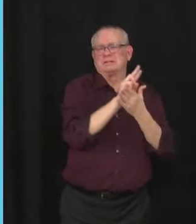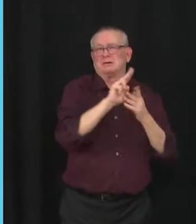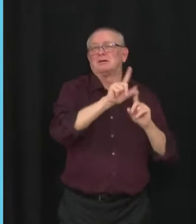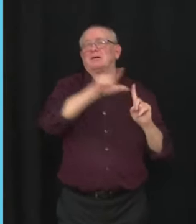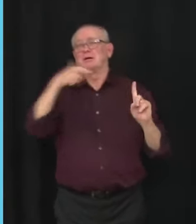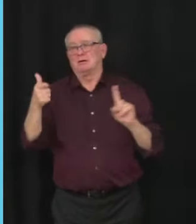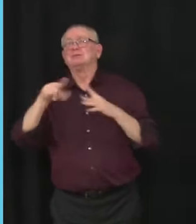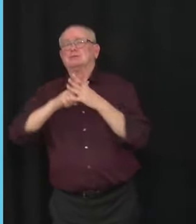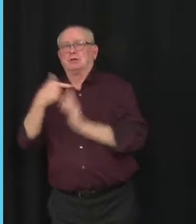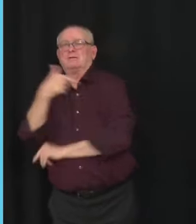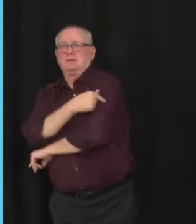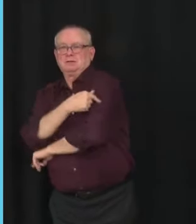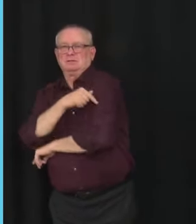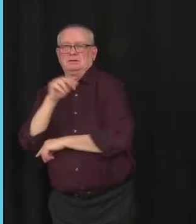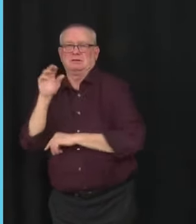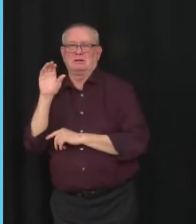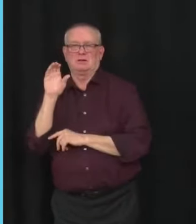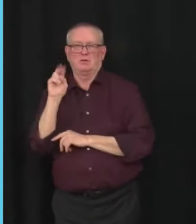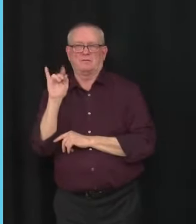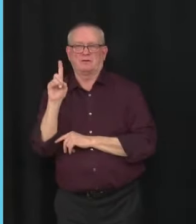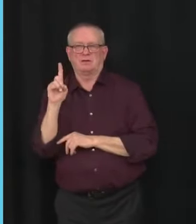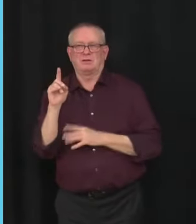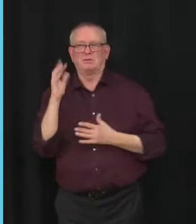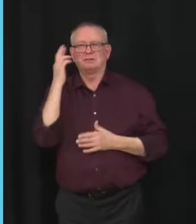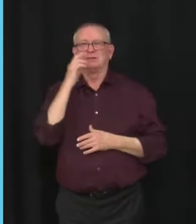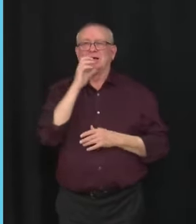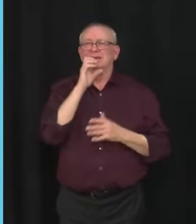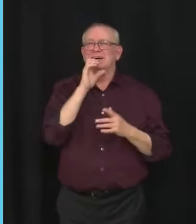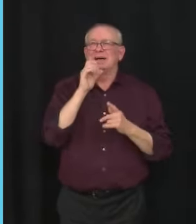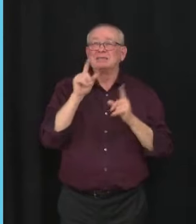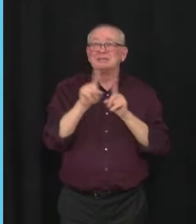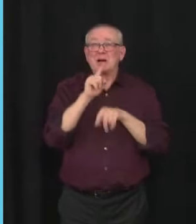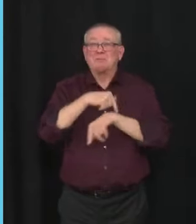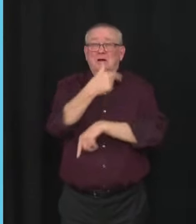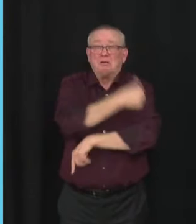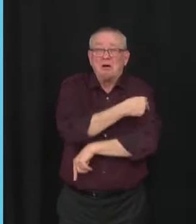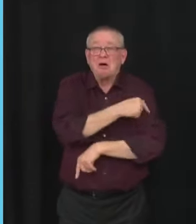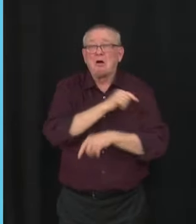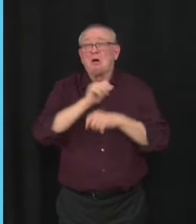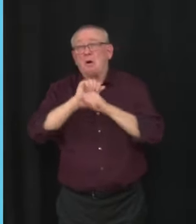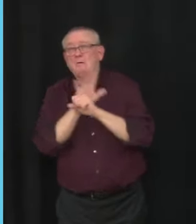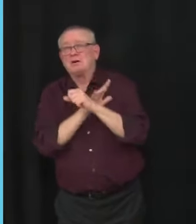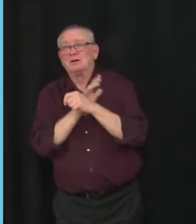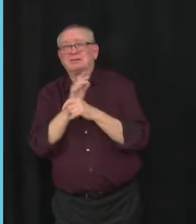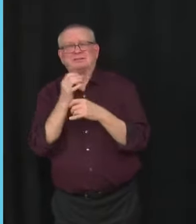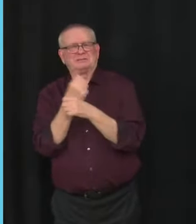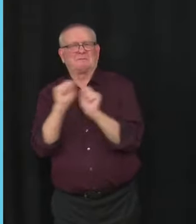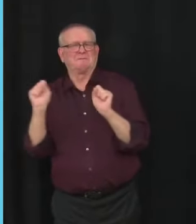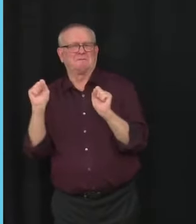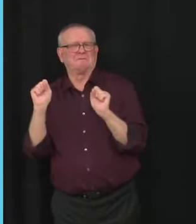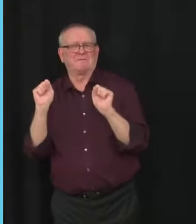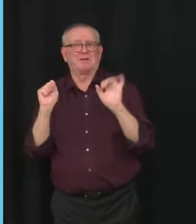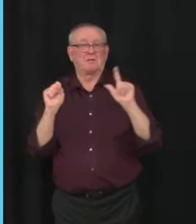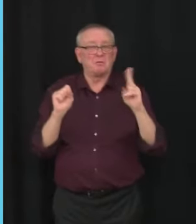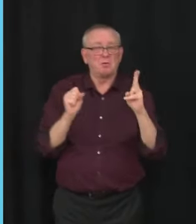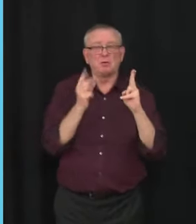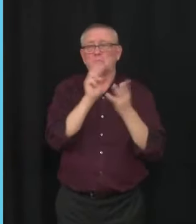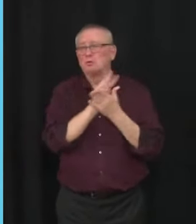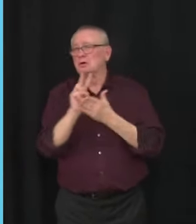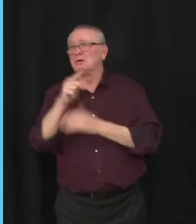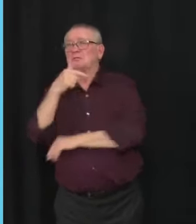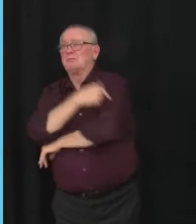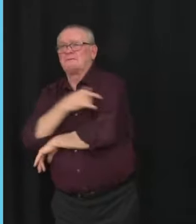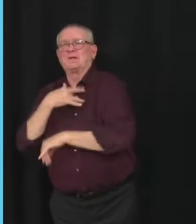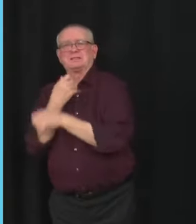taking other vaccines with the COVID vaccine, this has been safe and effective. However, this spacing for five to